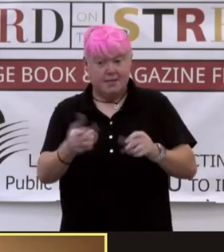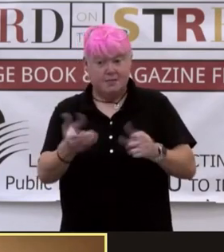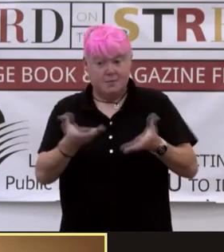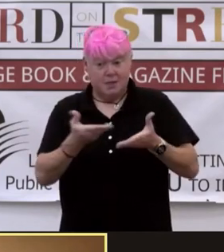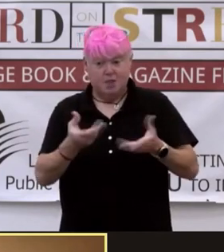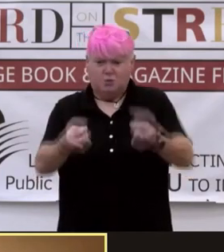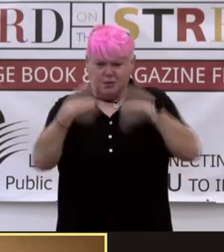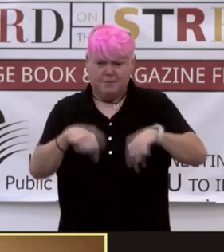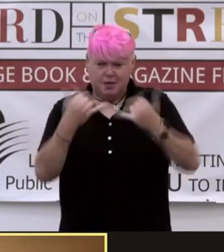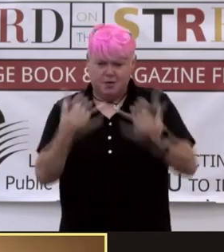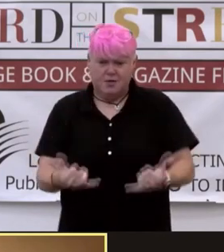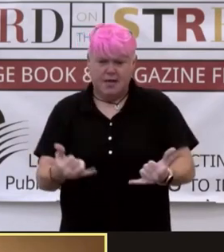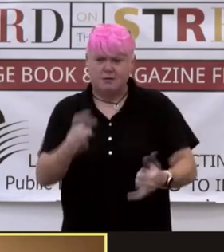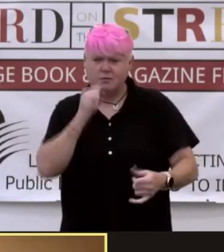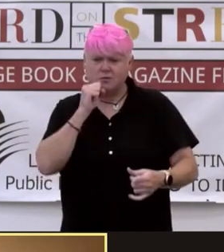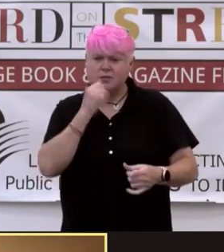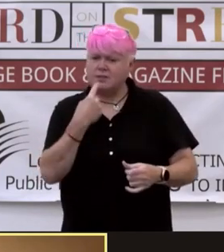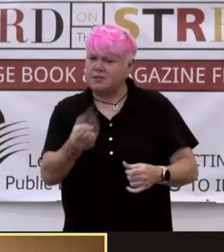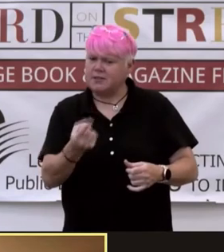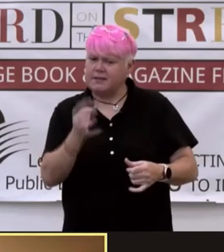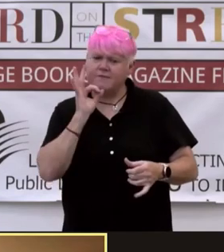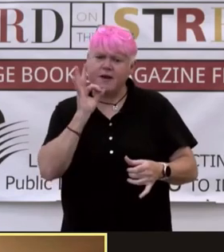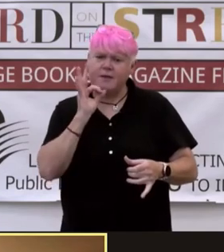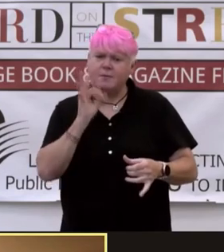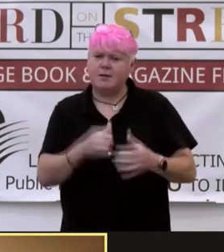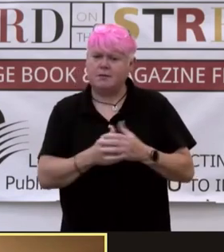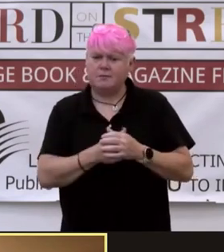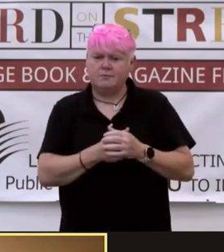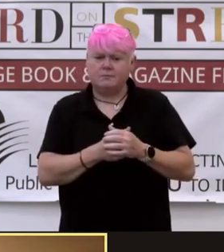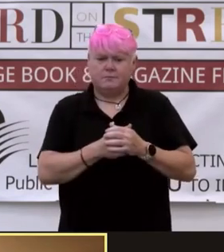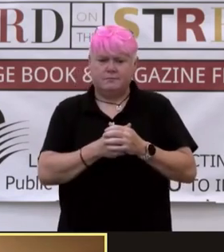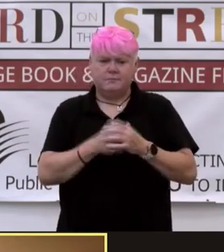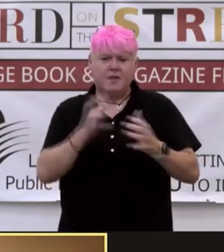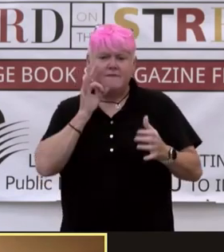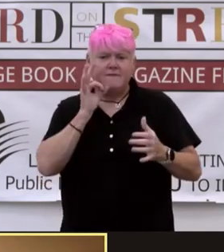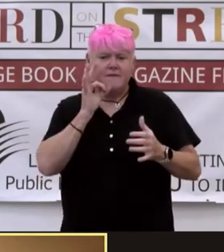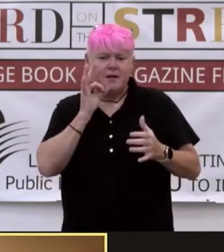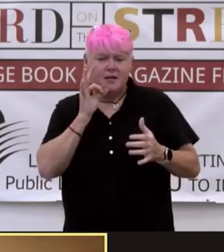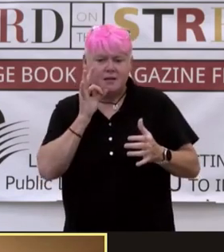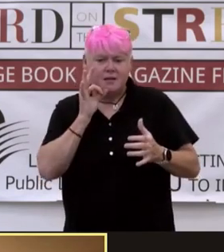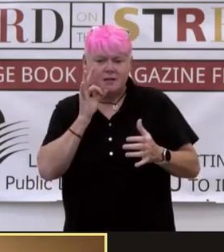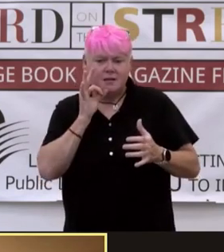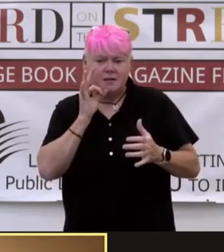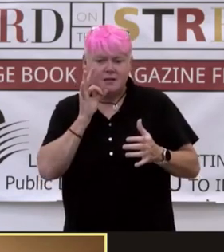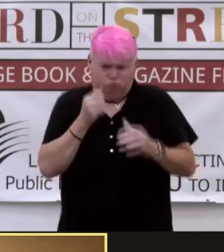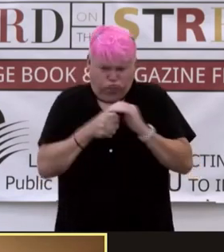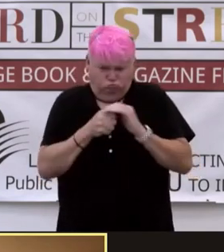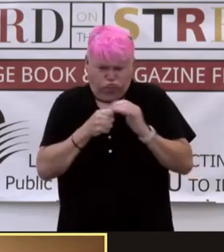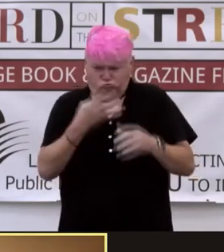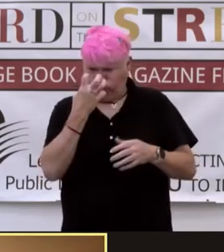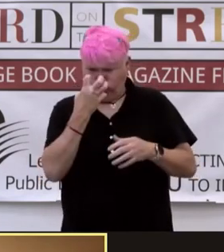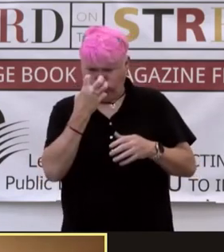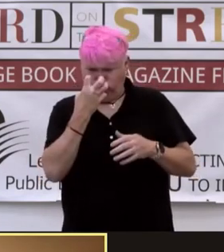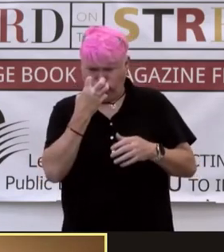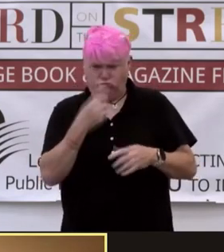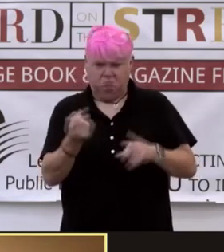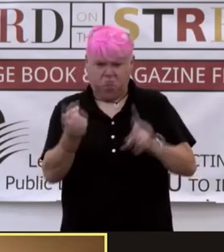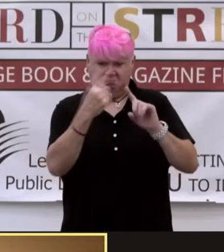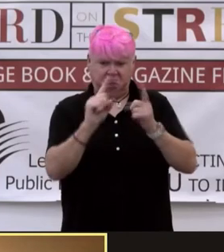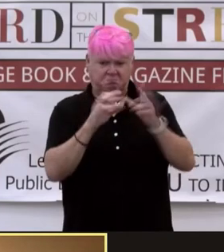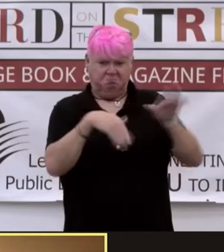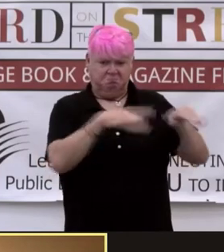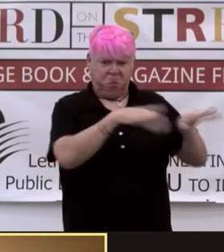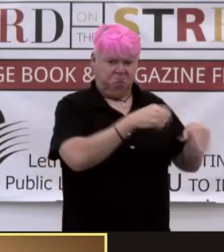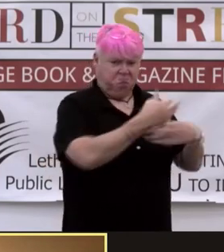now! Sunaina's tone brooks no disobedience. Fatima Ghazala, scowling, stops her way into Sunaina's room. She